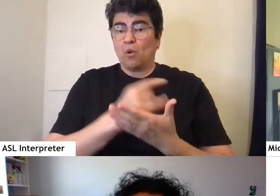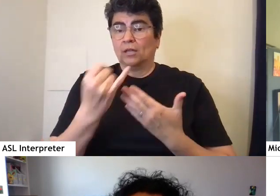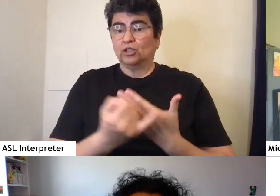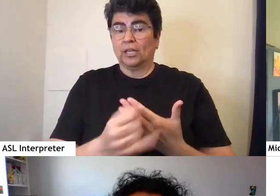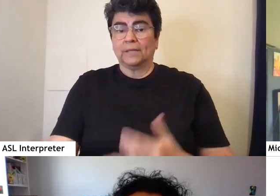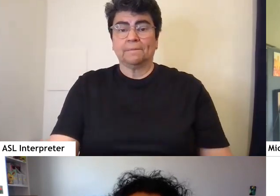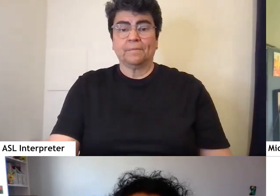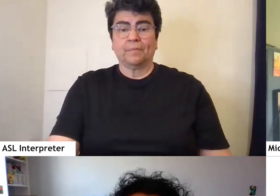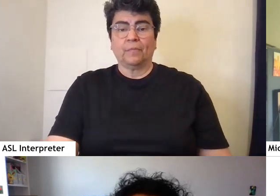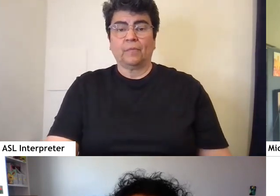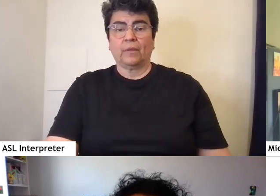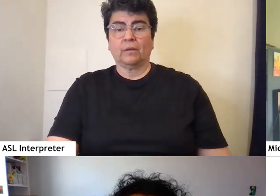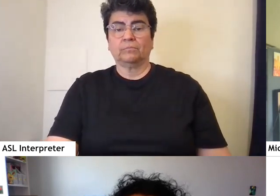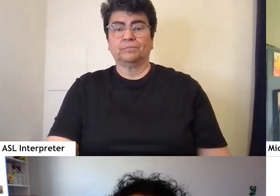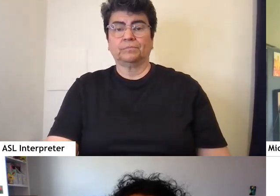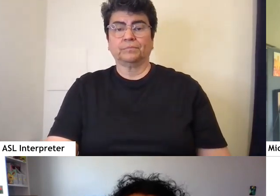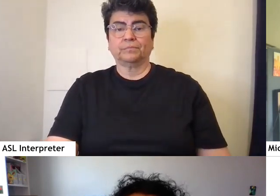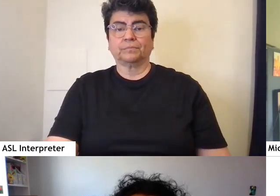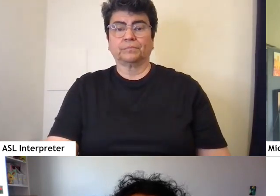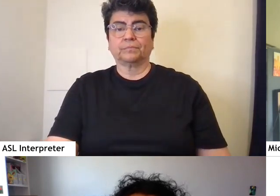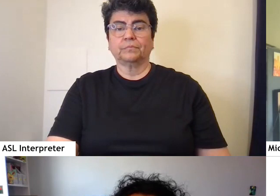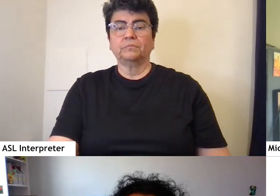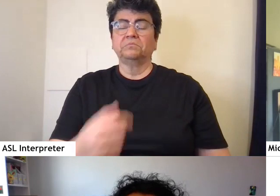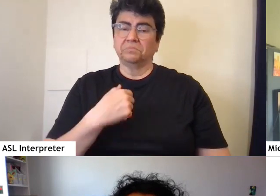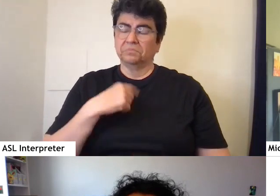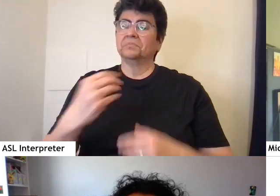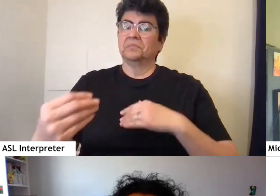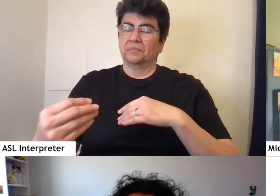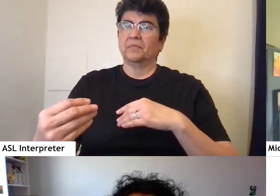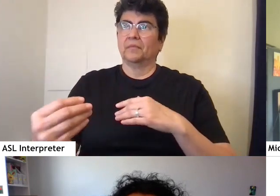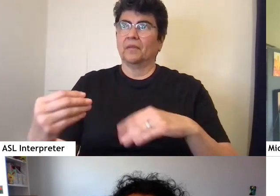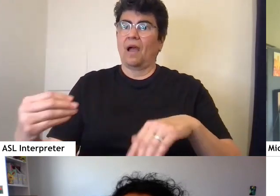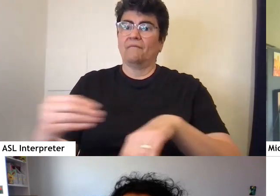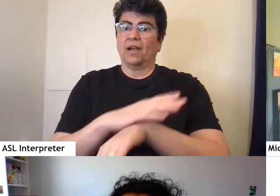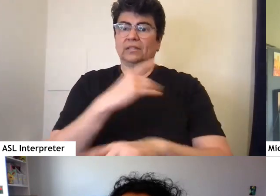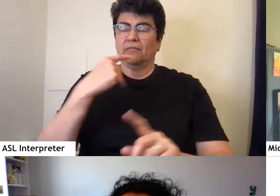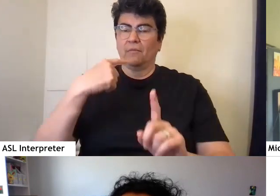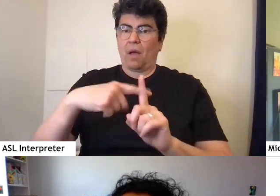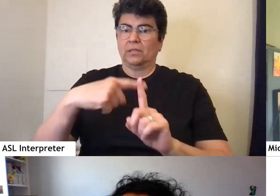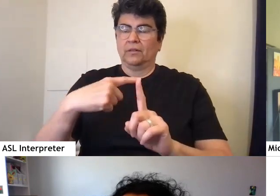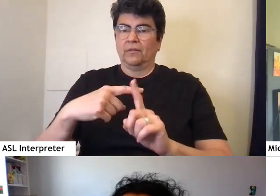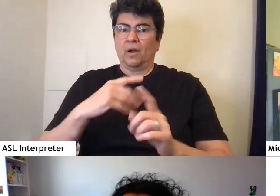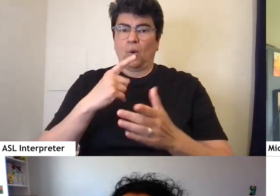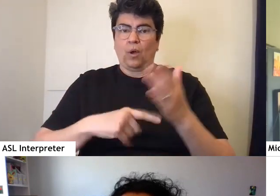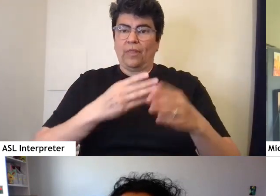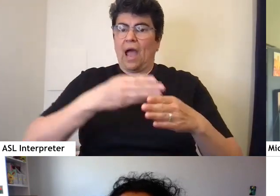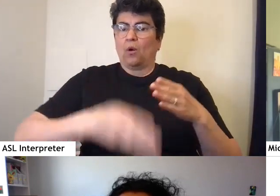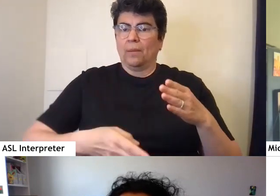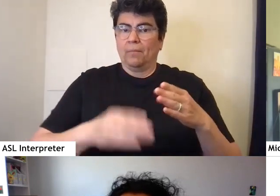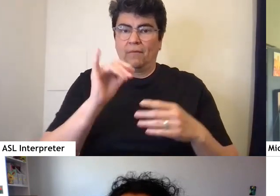And I found that it really affected in a positive way what the outcome of the piece was.